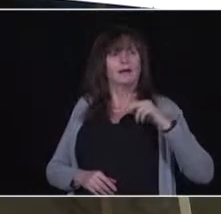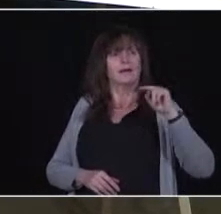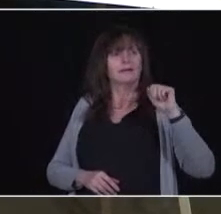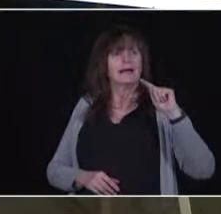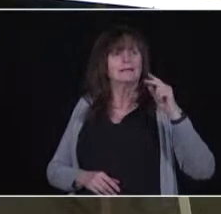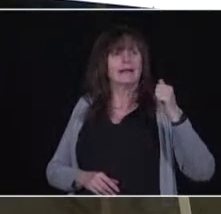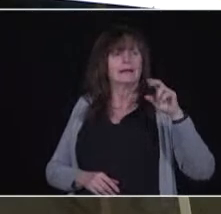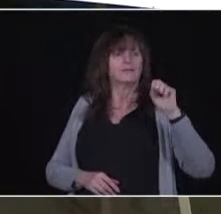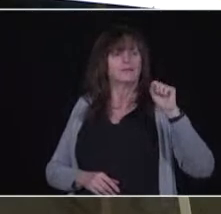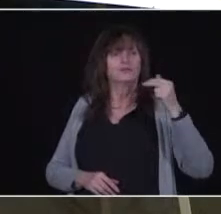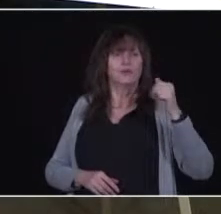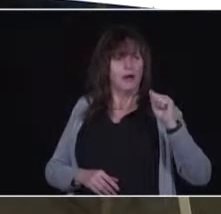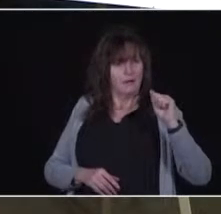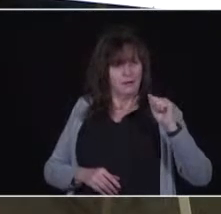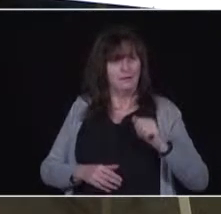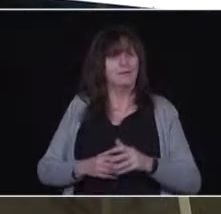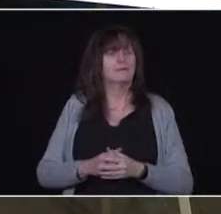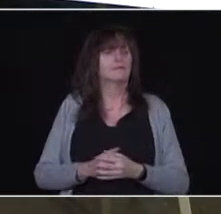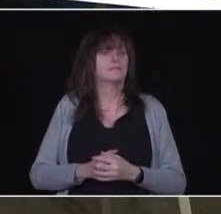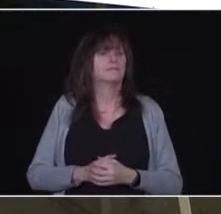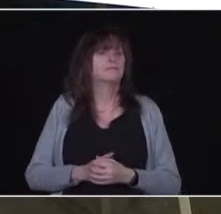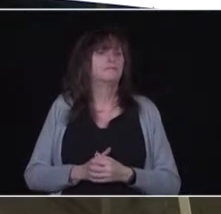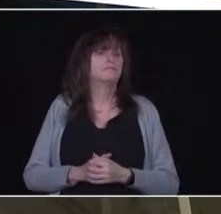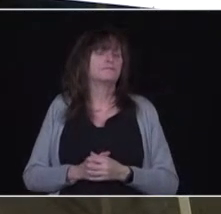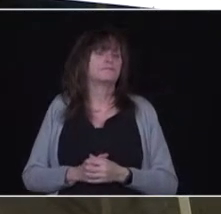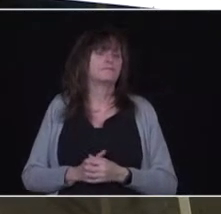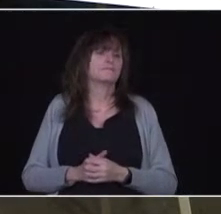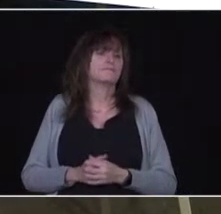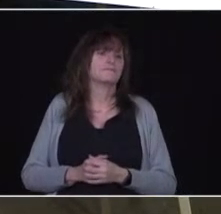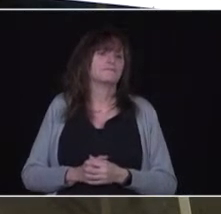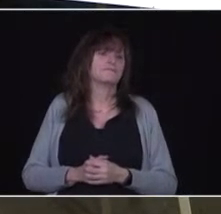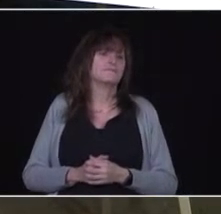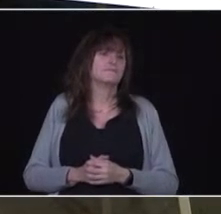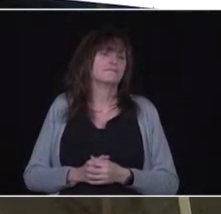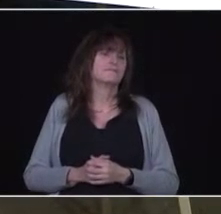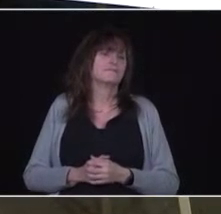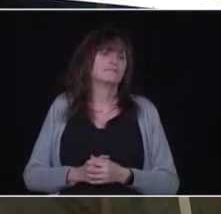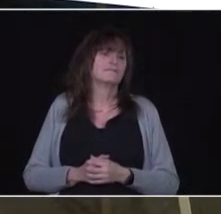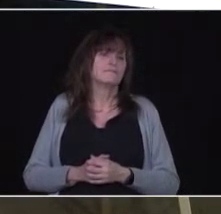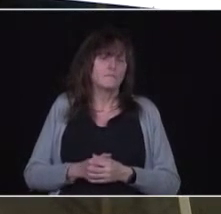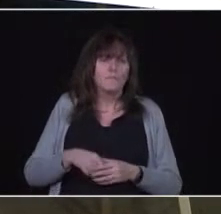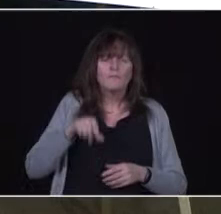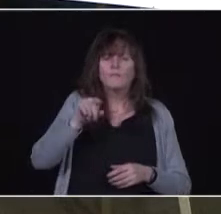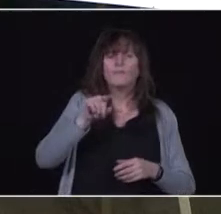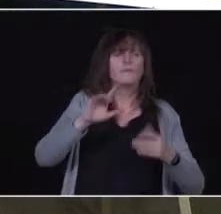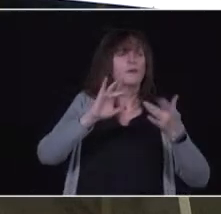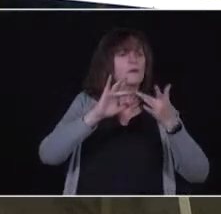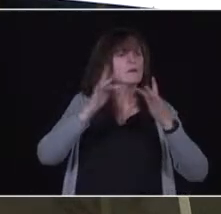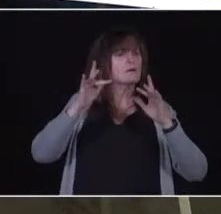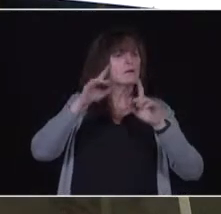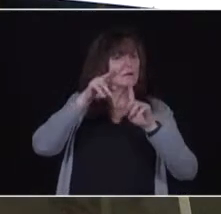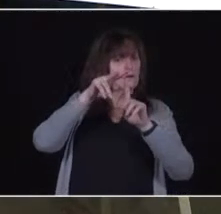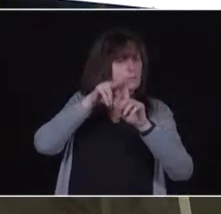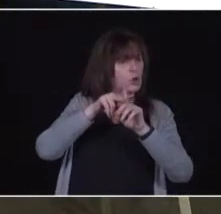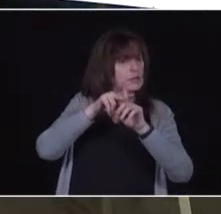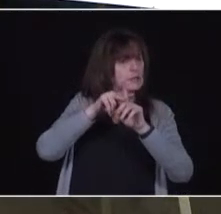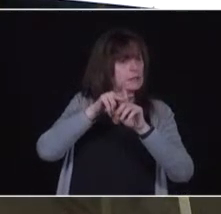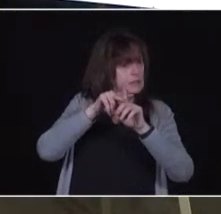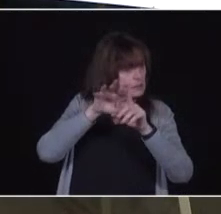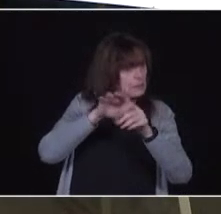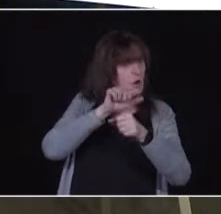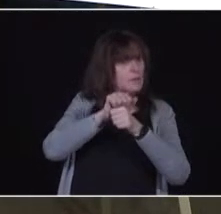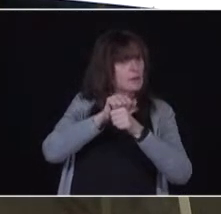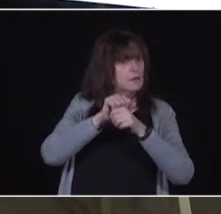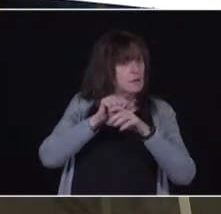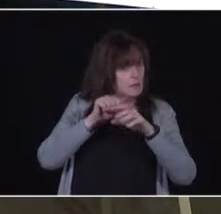Hi, will the French version of the online booking portal be launched at the same time as the English one and will call senders have enough French staff to